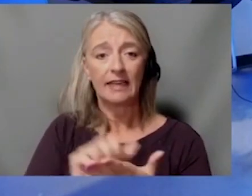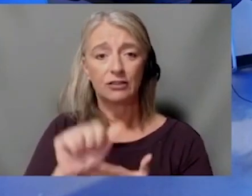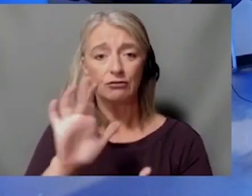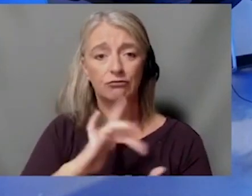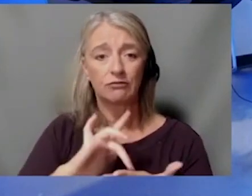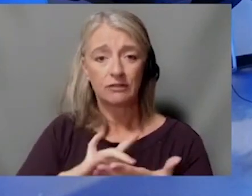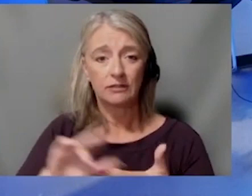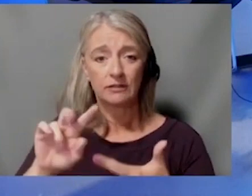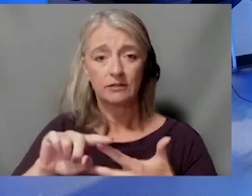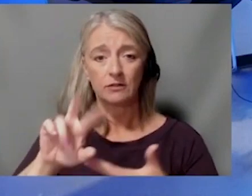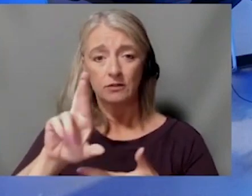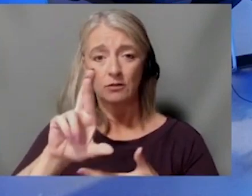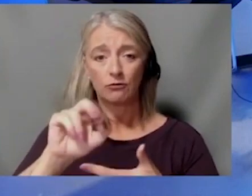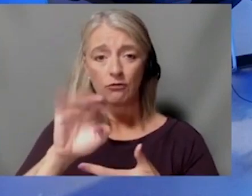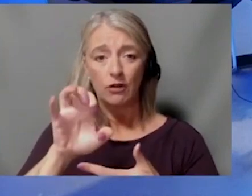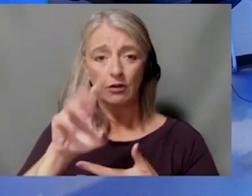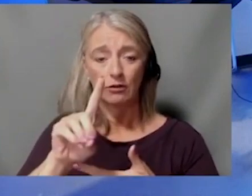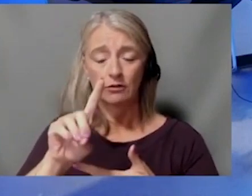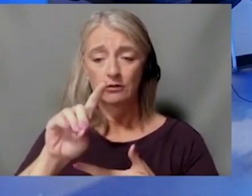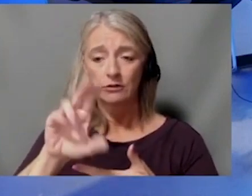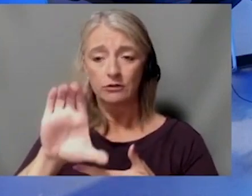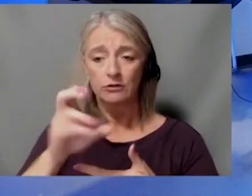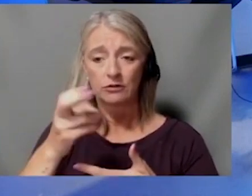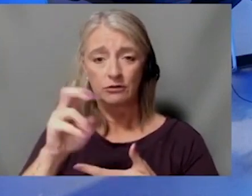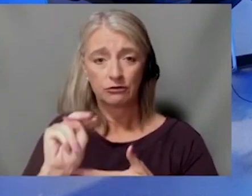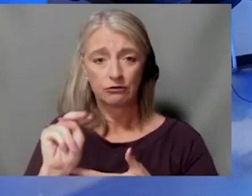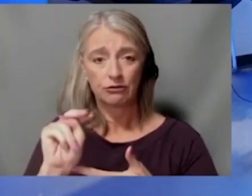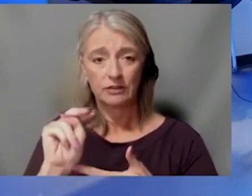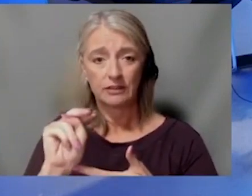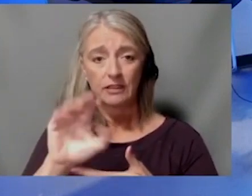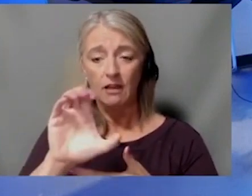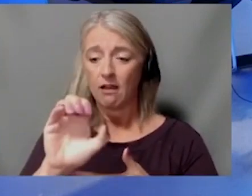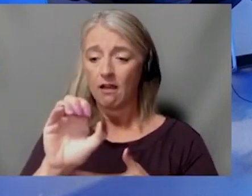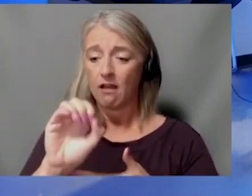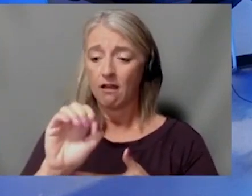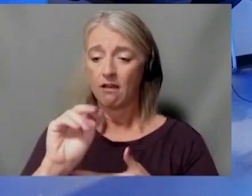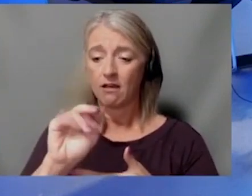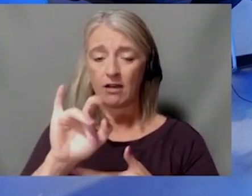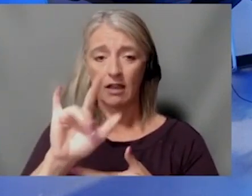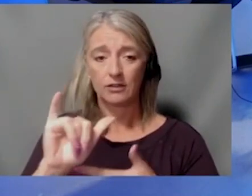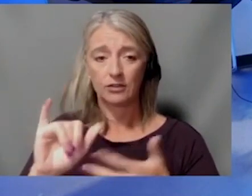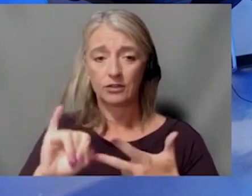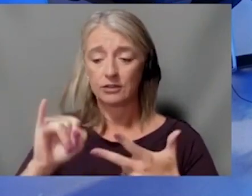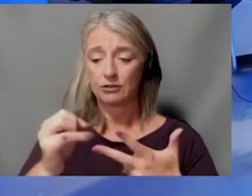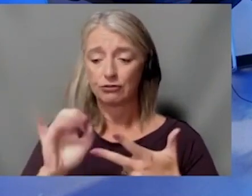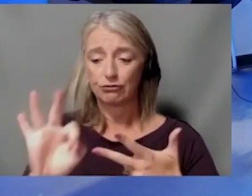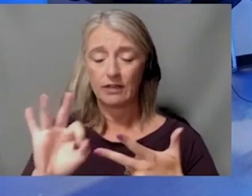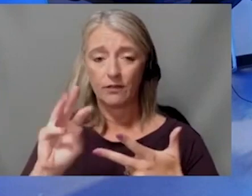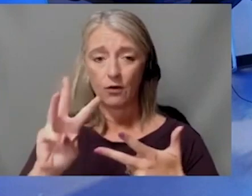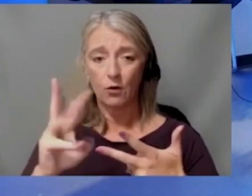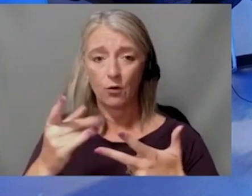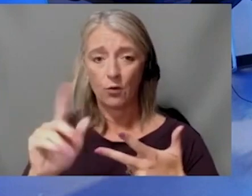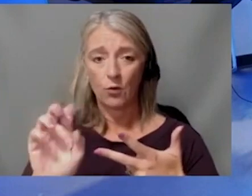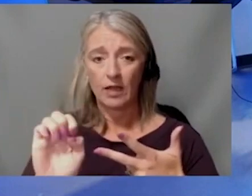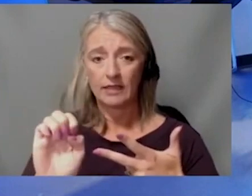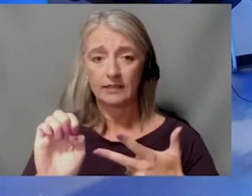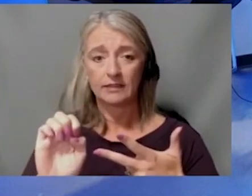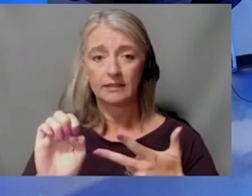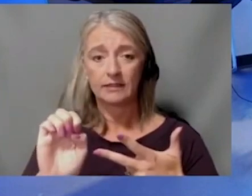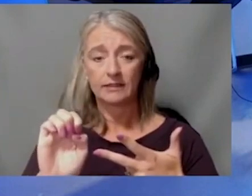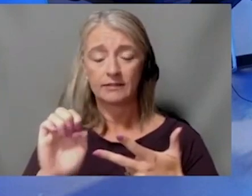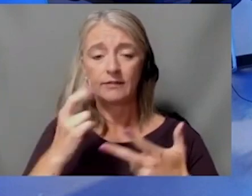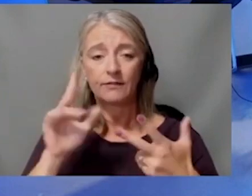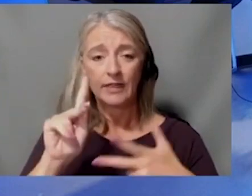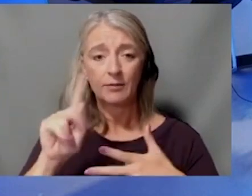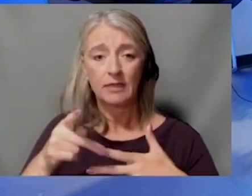Chair of Radiation Oncology and Oncology Wright, Vice President of Cancer Services. Congratulations, gentlemen. Thank you. done